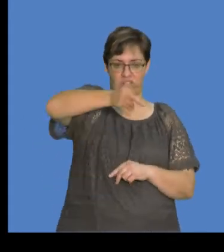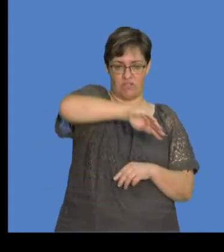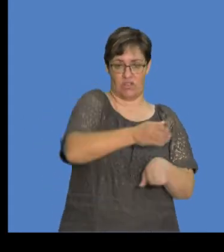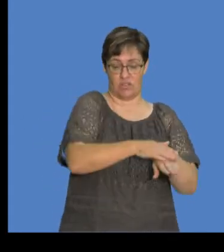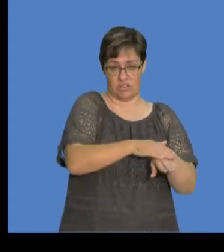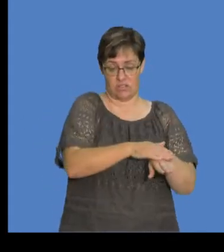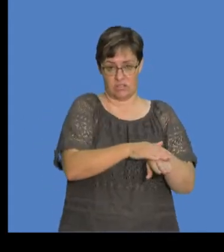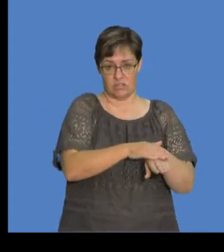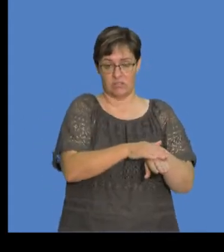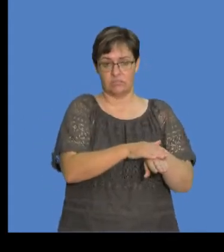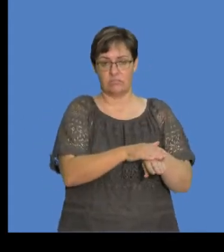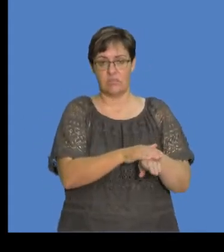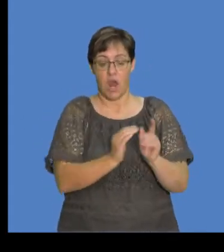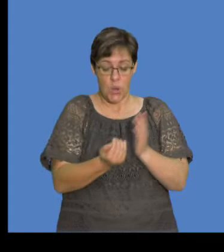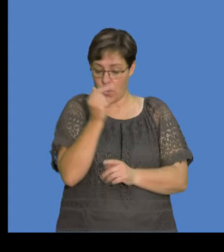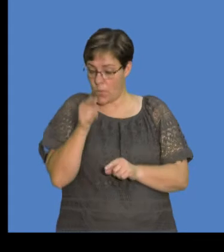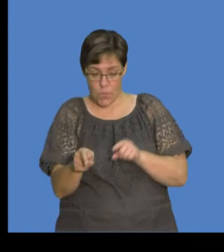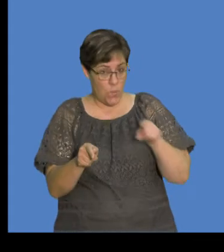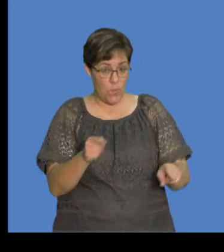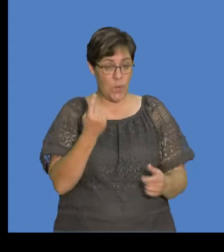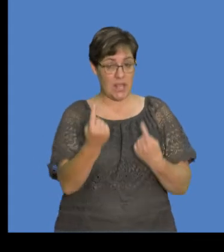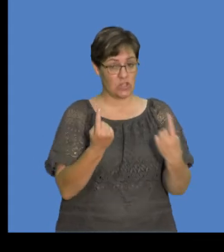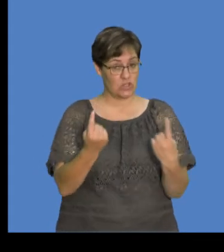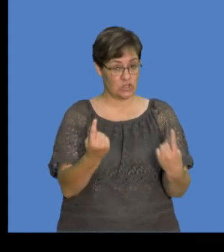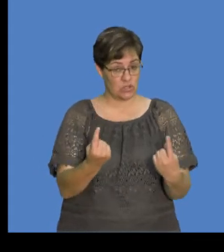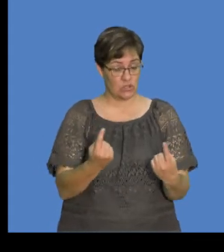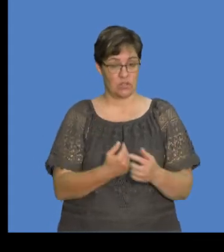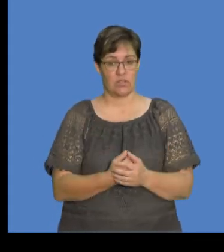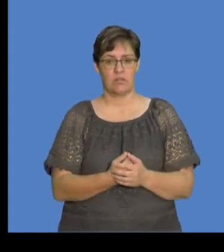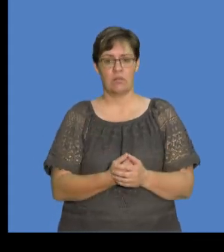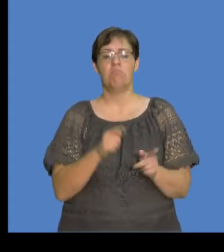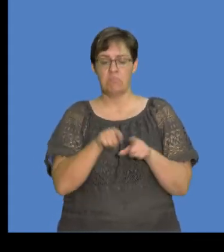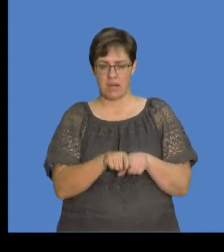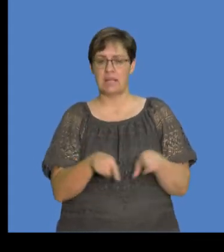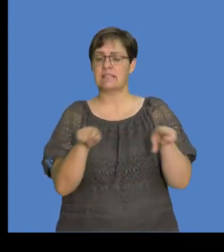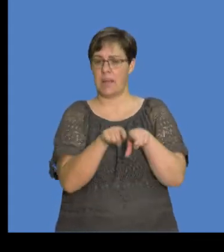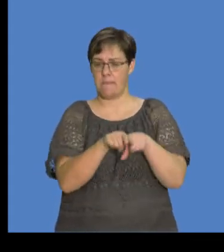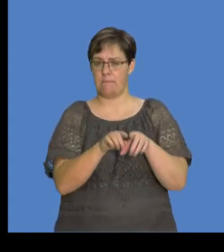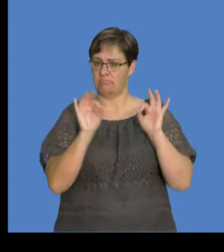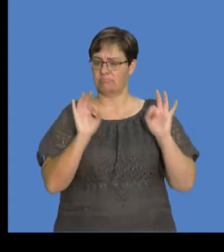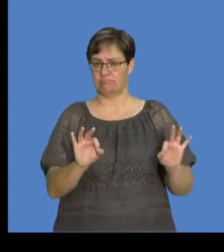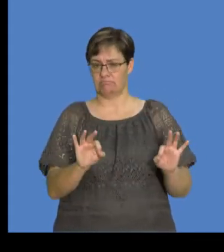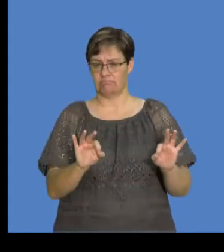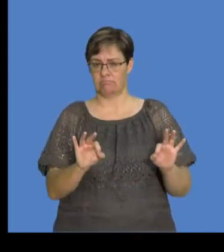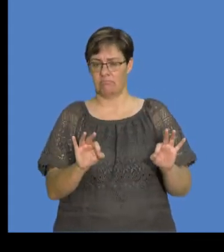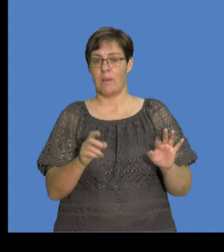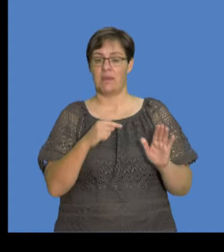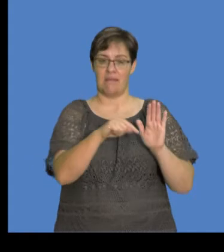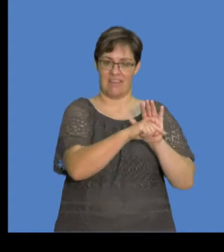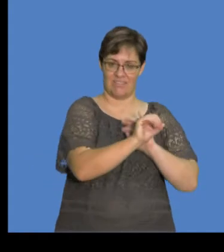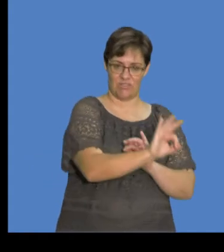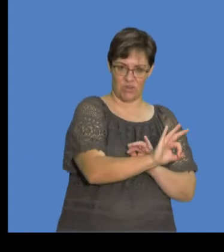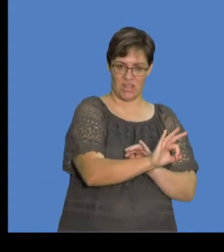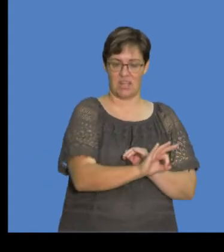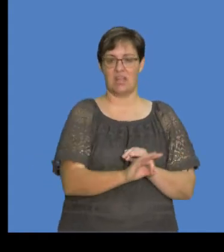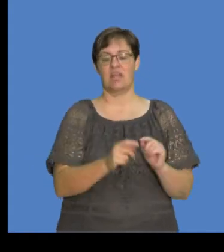Now, the new charge in each one of them, which is identical or which is also equal, is negative